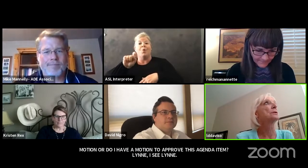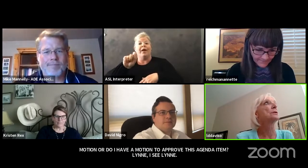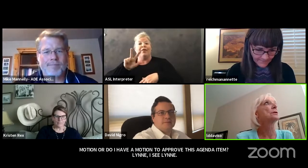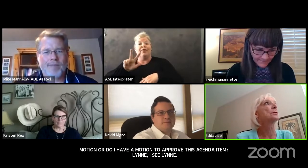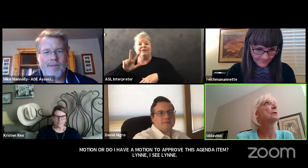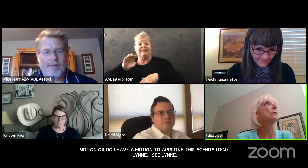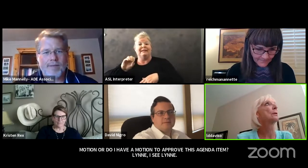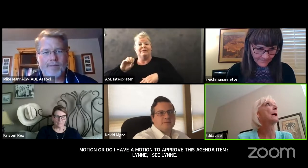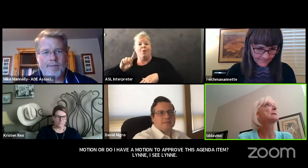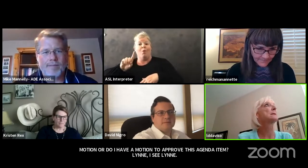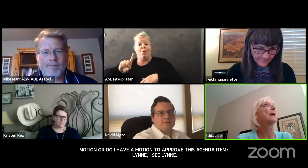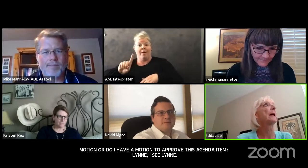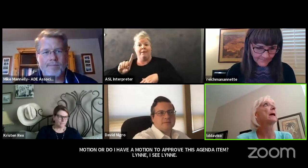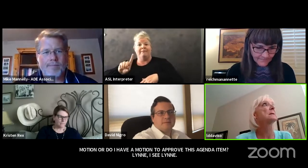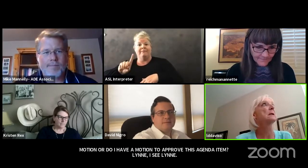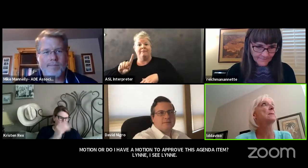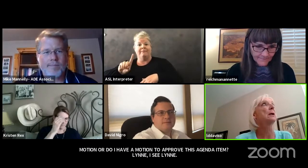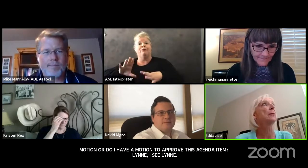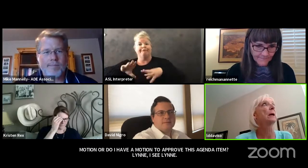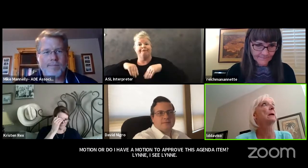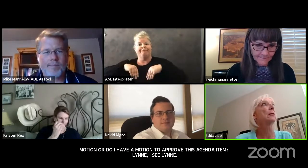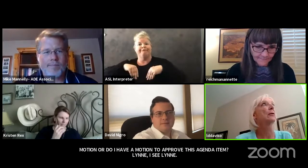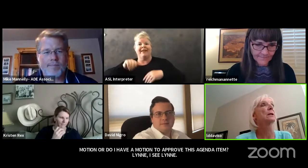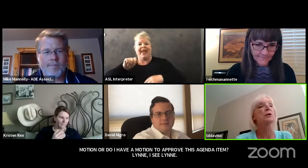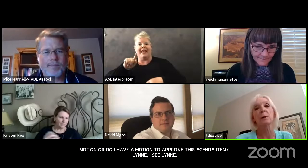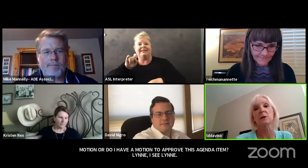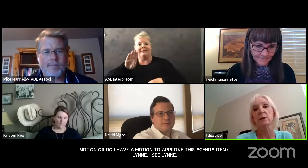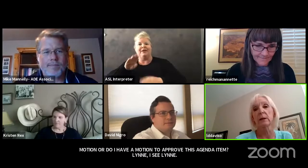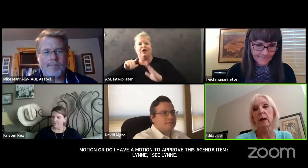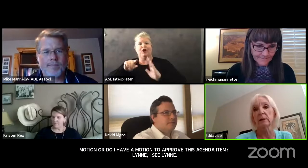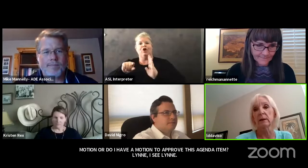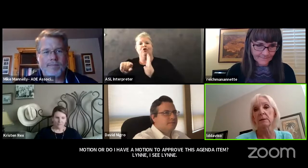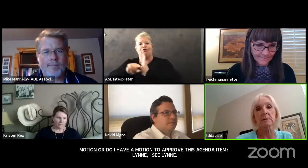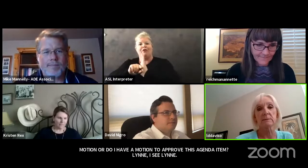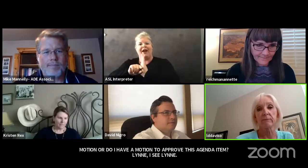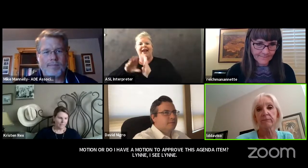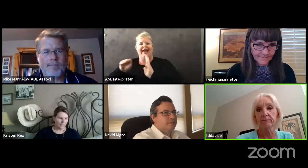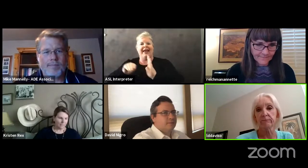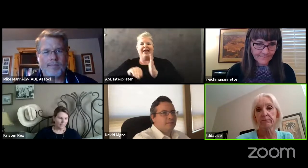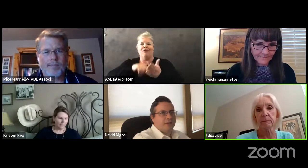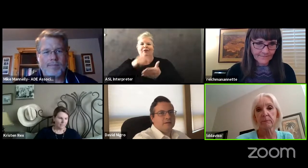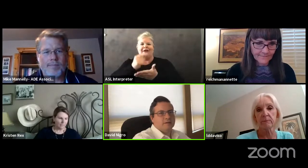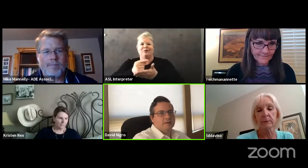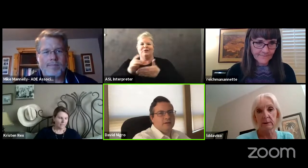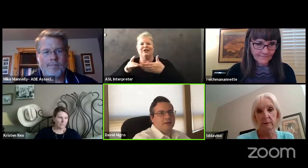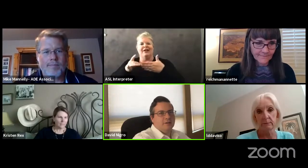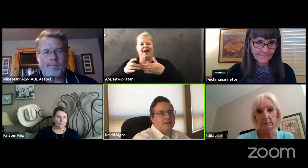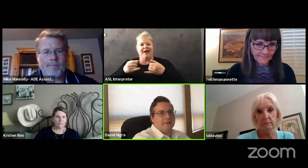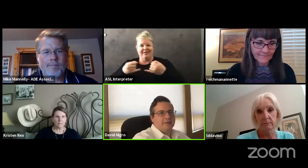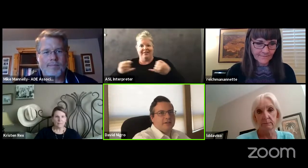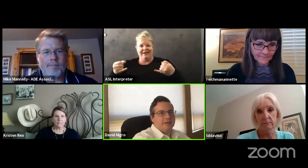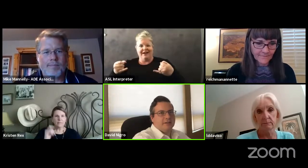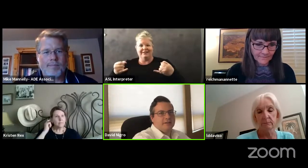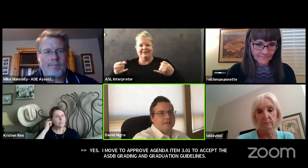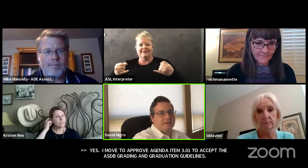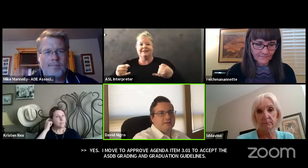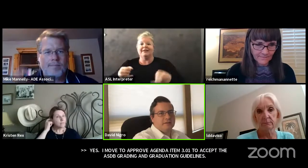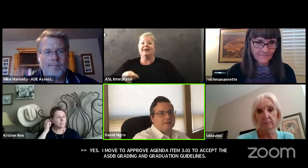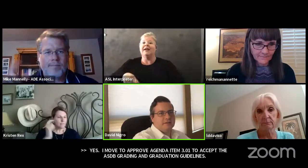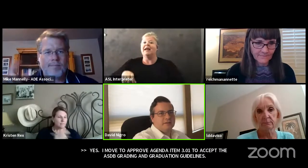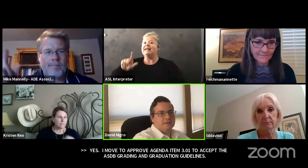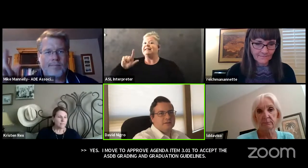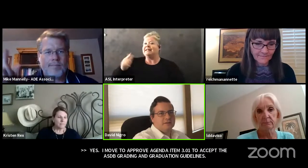to accept the asdb grading and graduation guidelines okay uh do i have a second